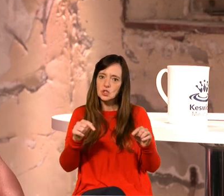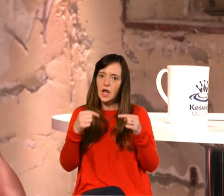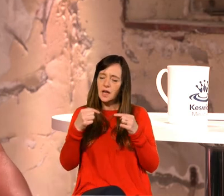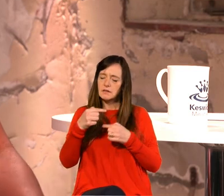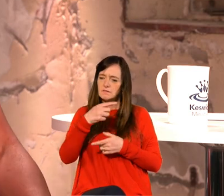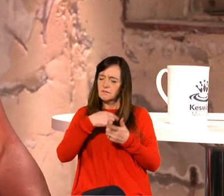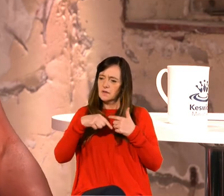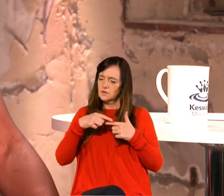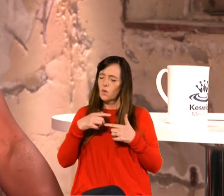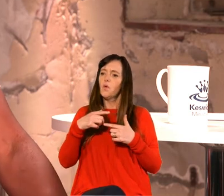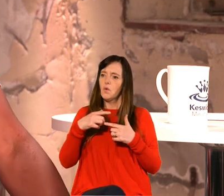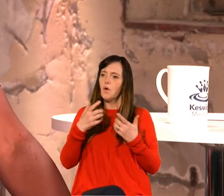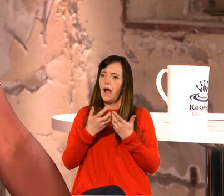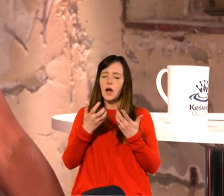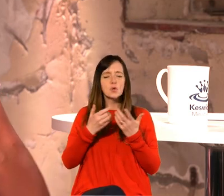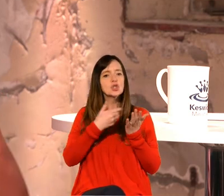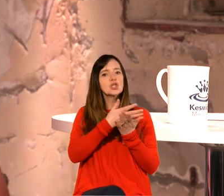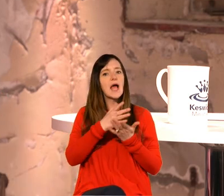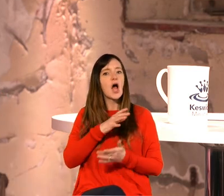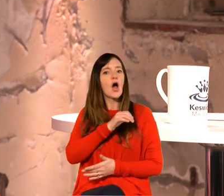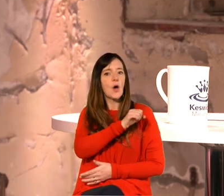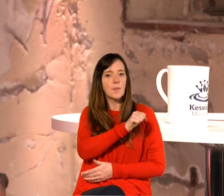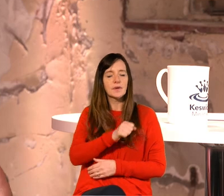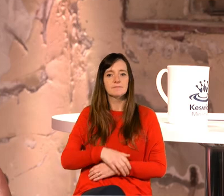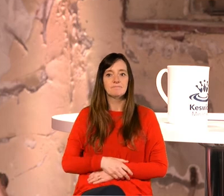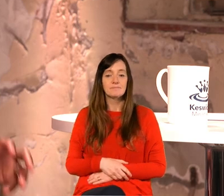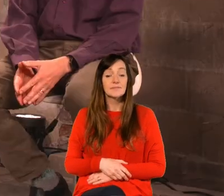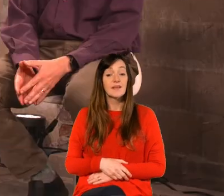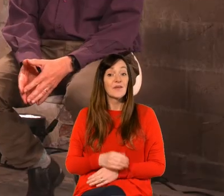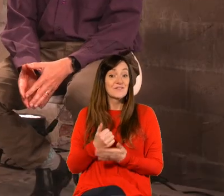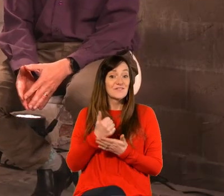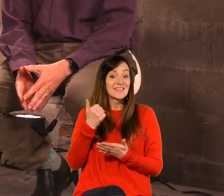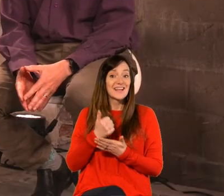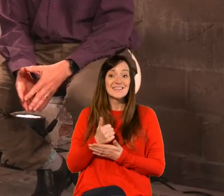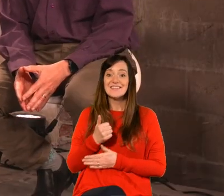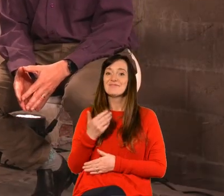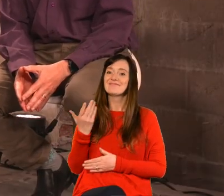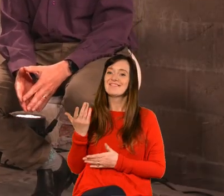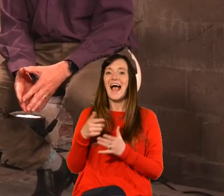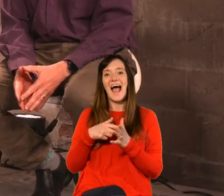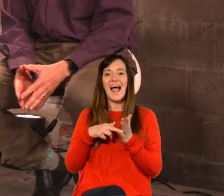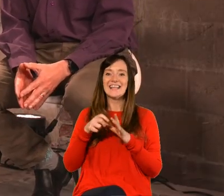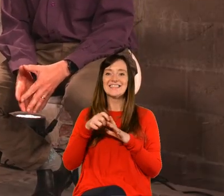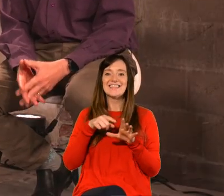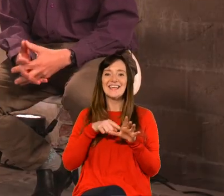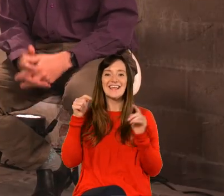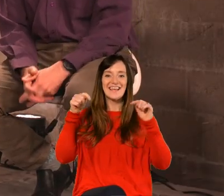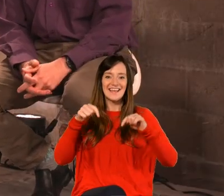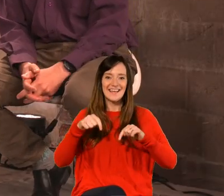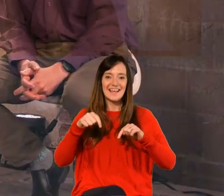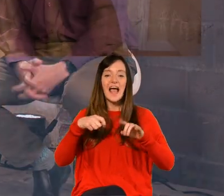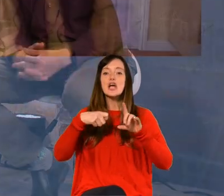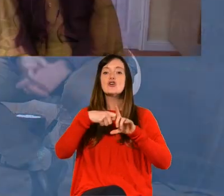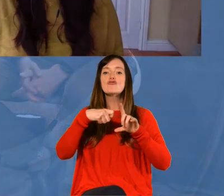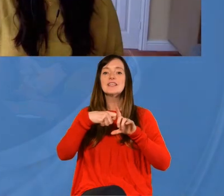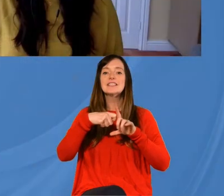hope in jesus with our friends and family now wonderfully we've got andy in the studio welcome andy great to be with you and christy is